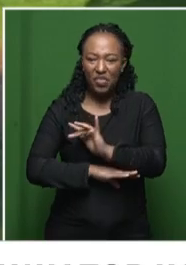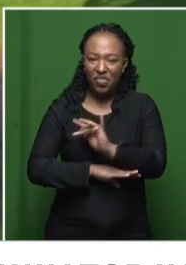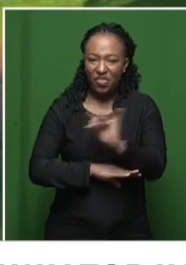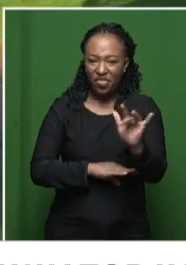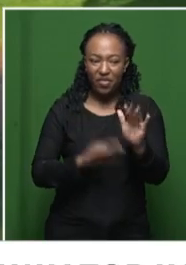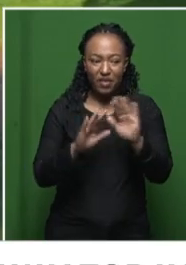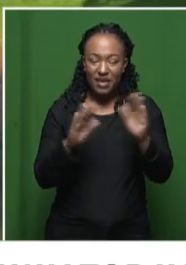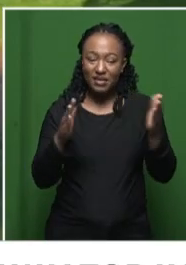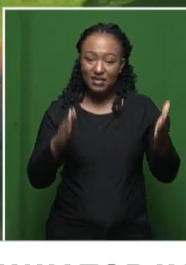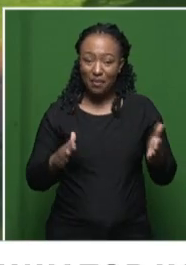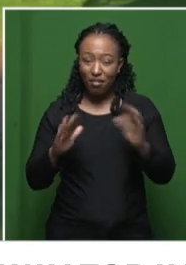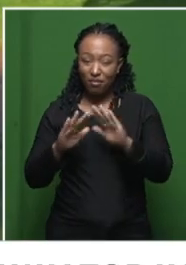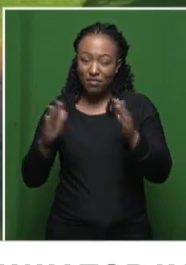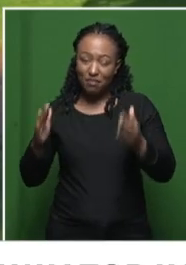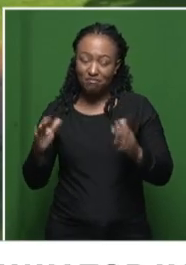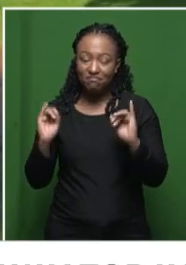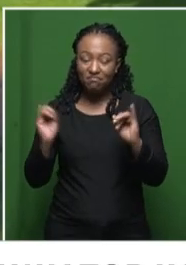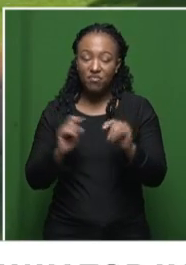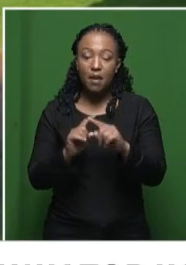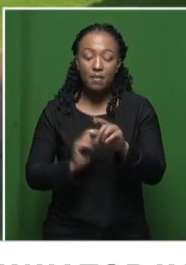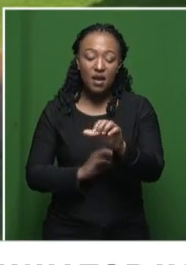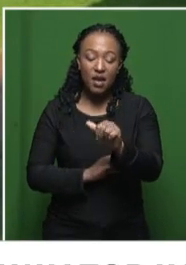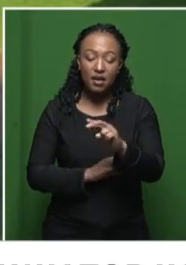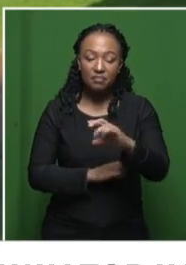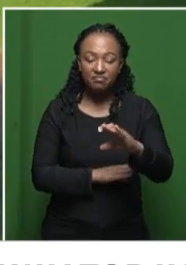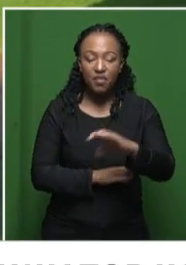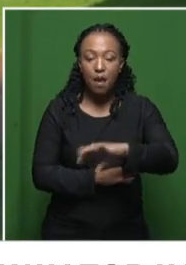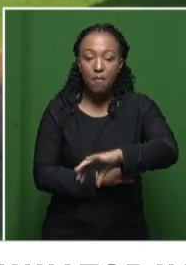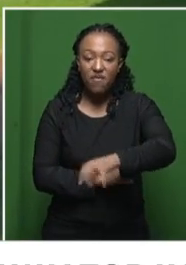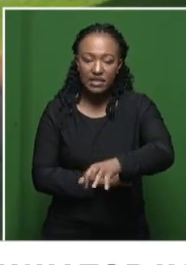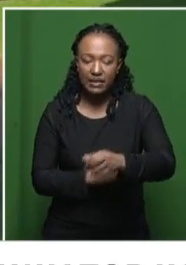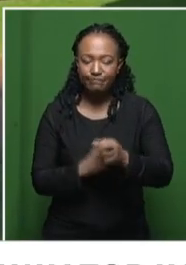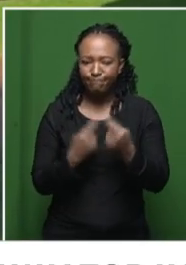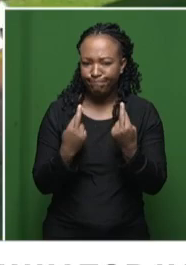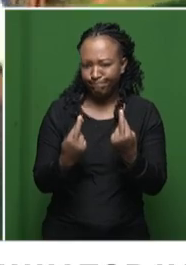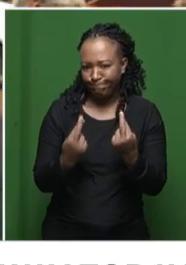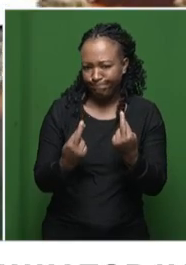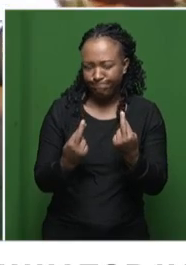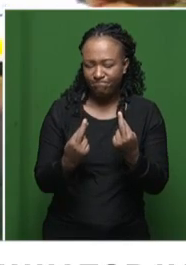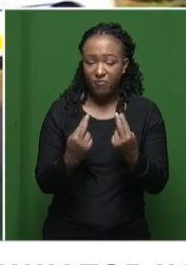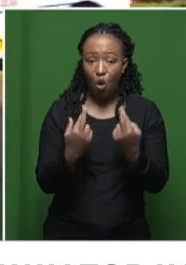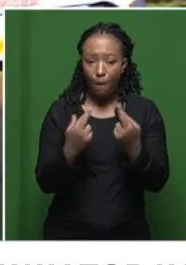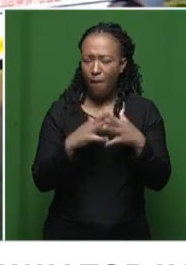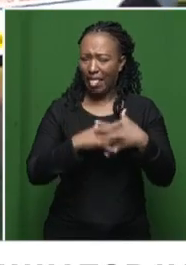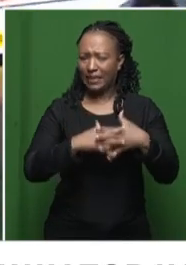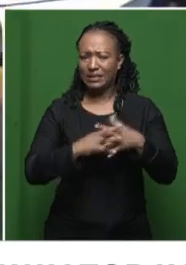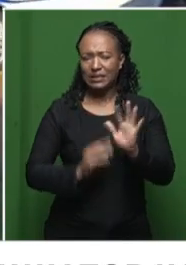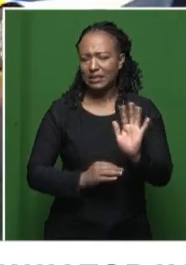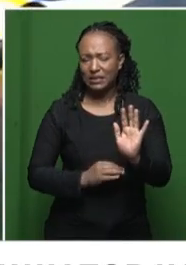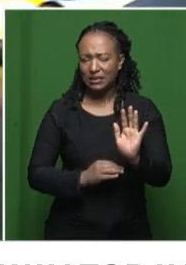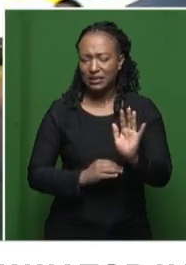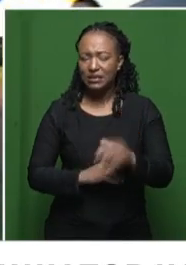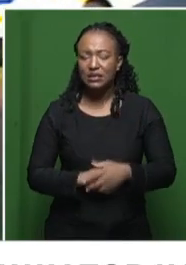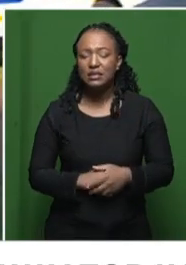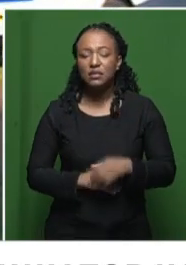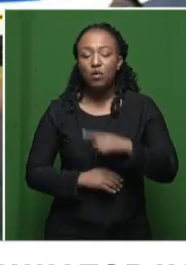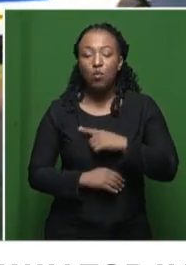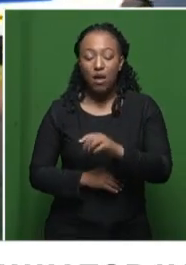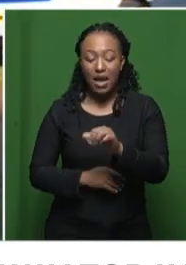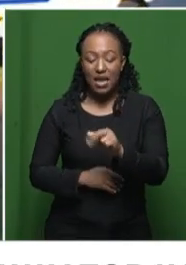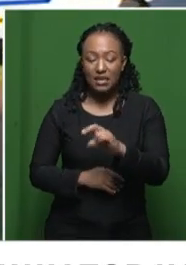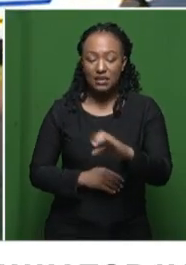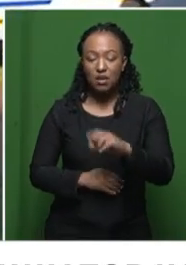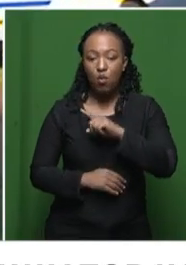the ANC leadership is hopeful that that will not degenerate into chaos in this provincial conference of the ANC